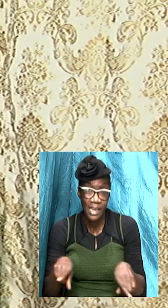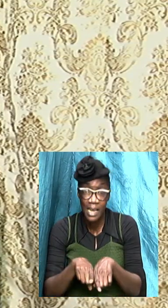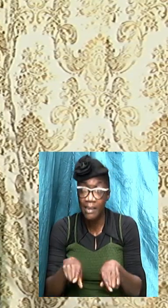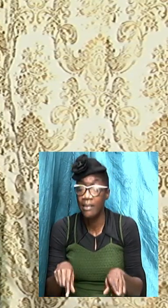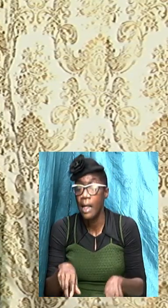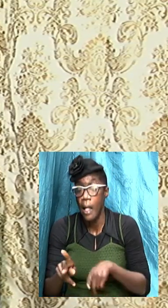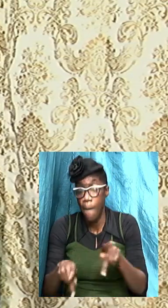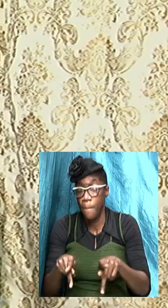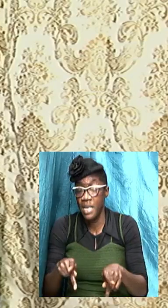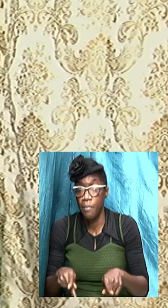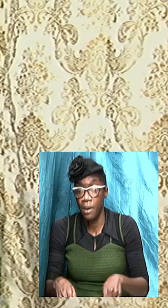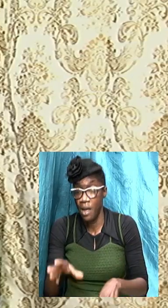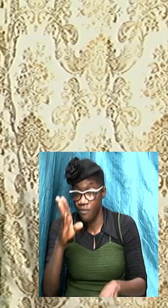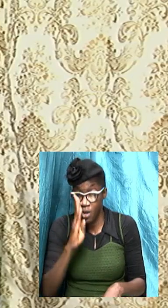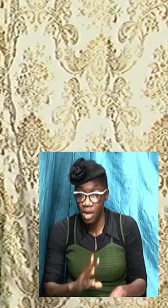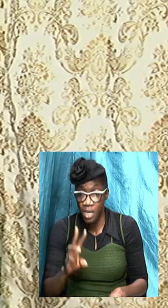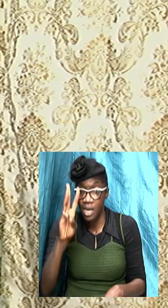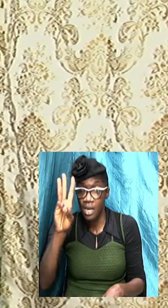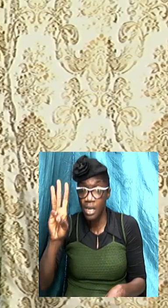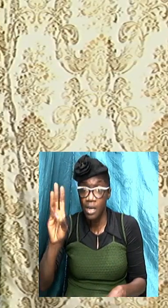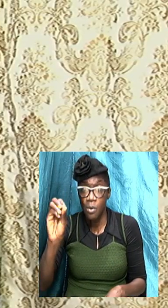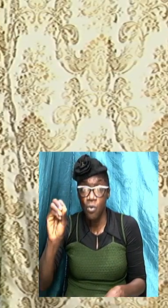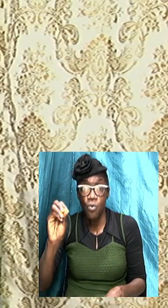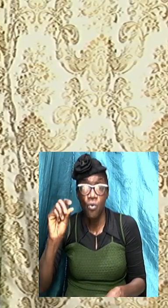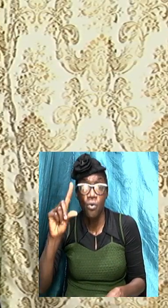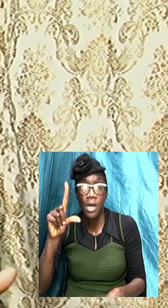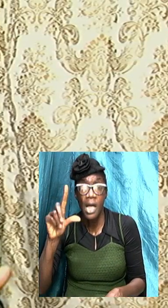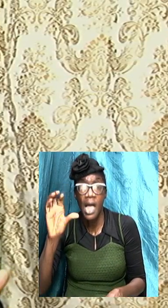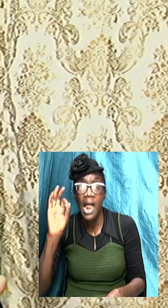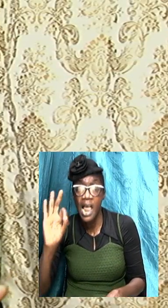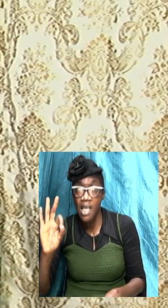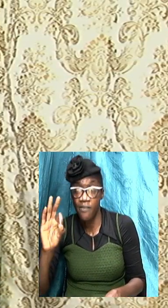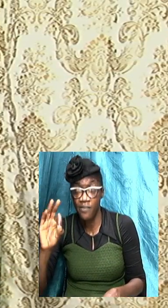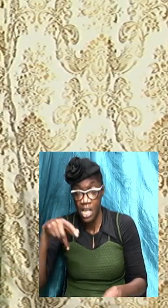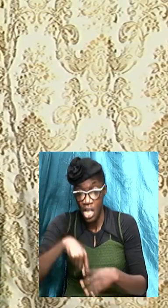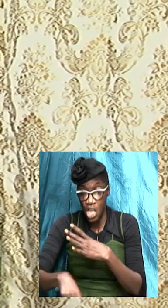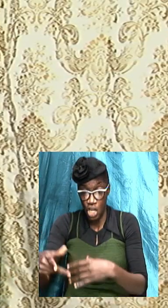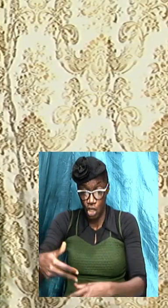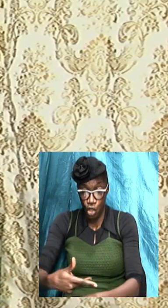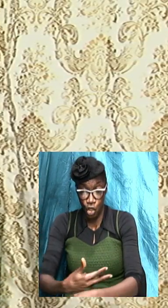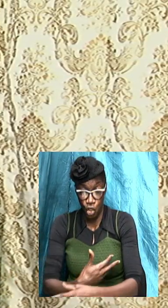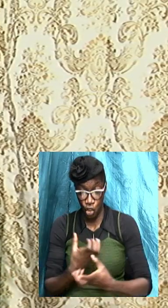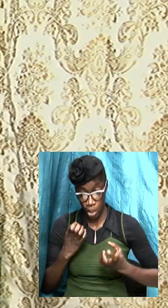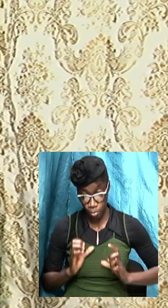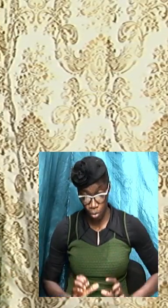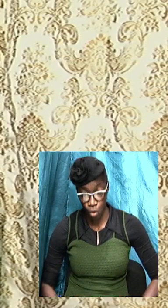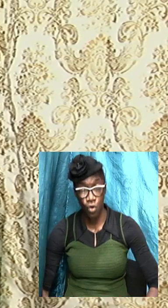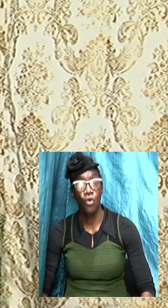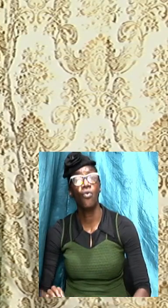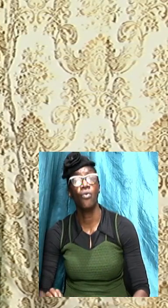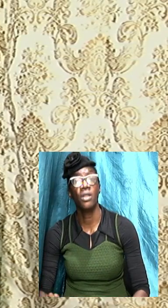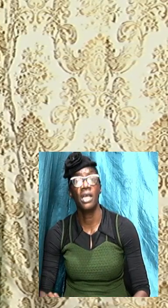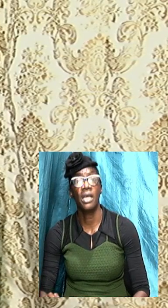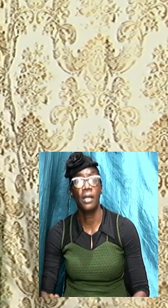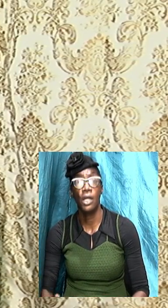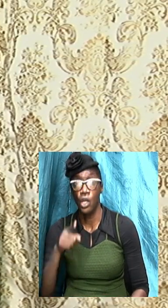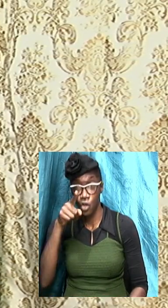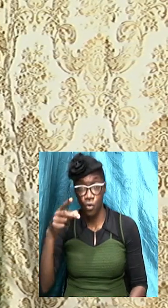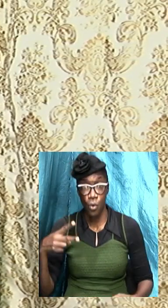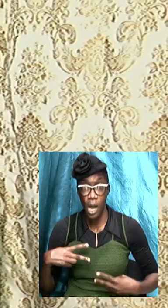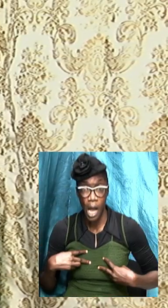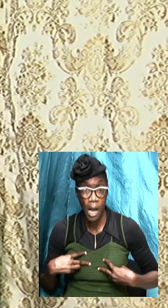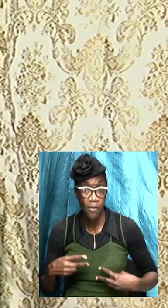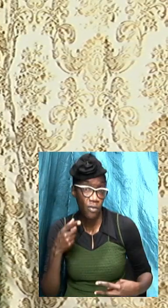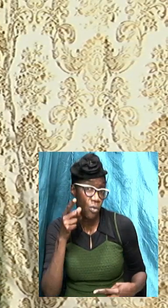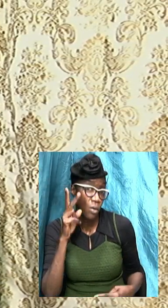there are wolves in sheep clothing you might not know but there are wolves in sheep clothing and you have got to